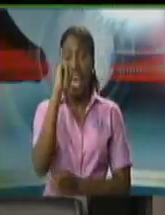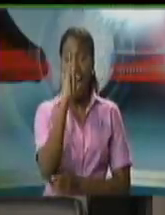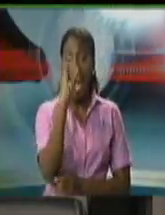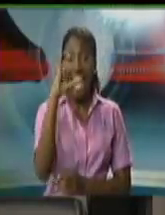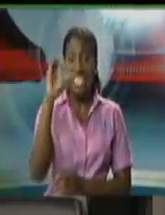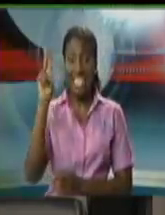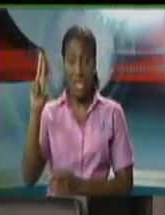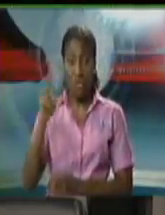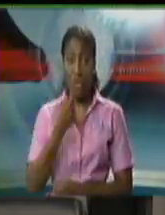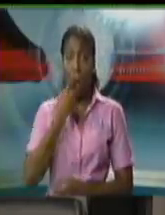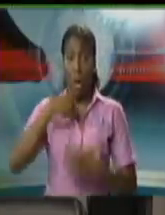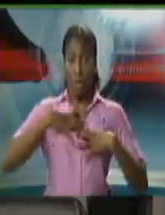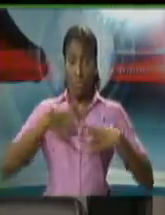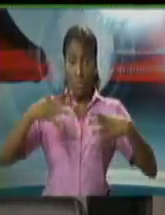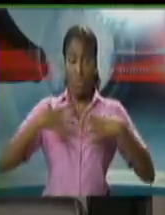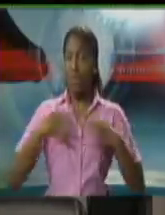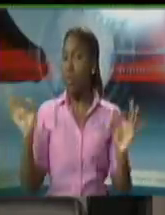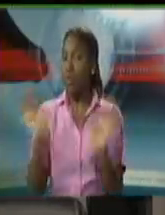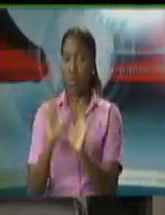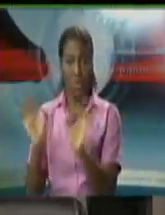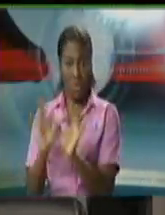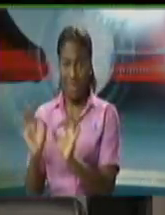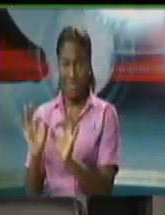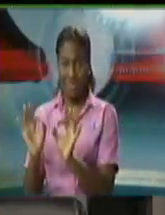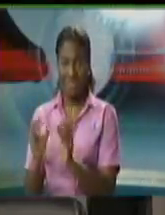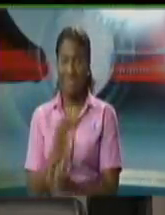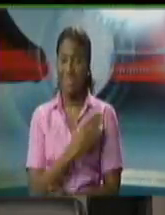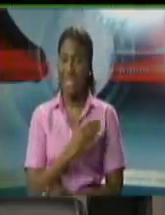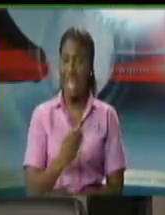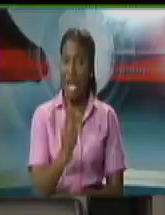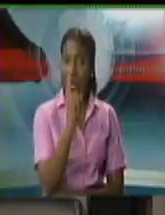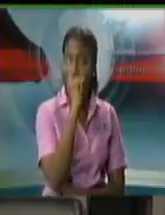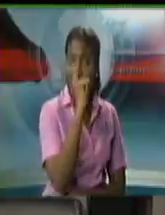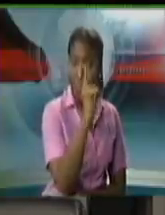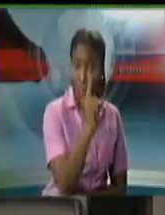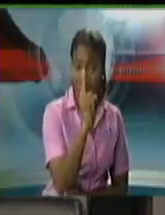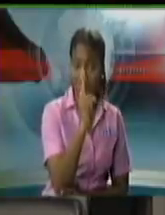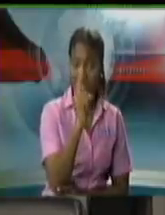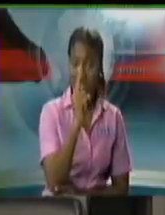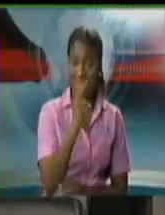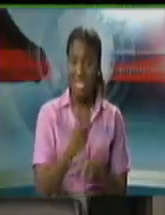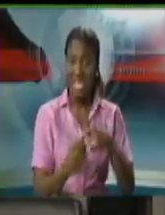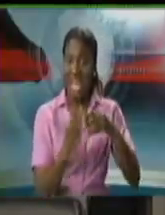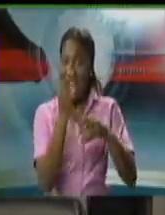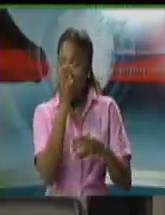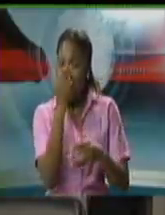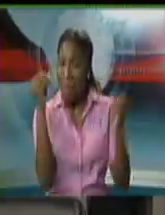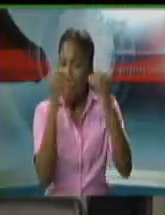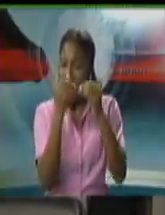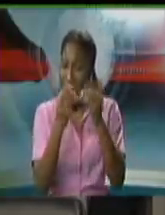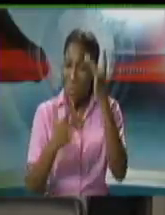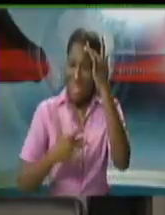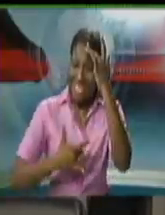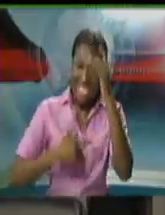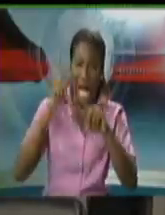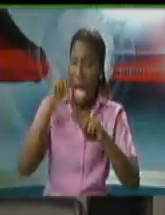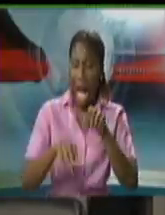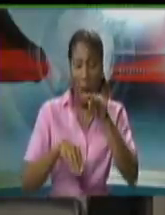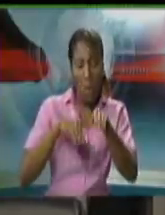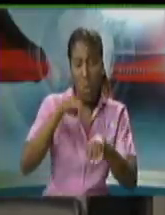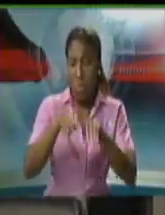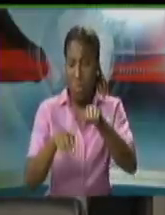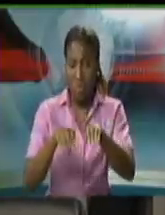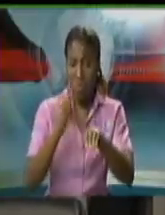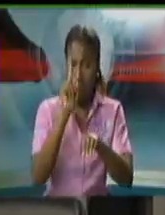We have one in the high-dependency unit, and that person is, in fact, stable. And 52 persons